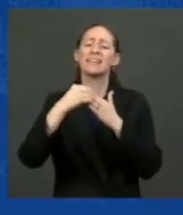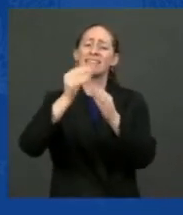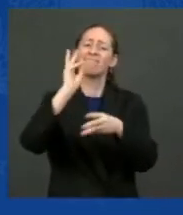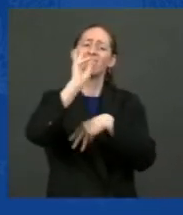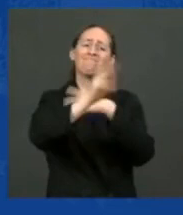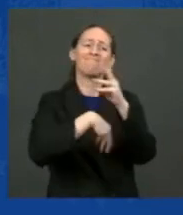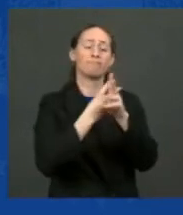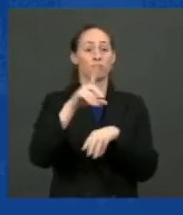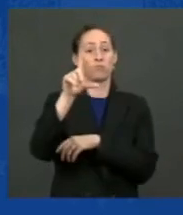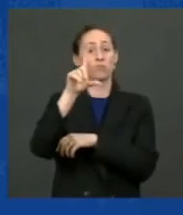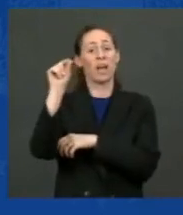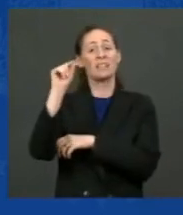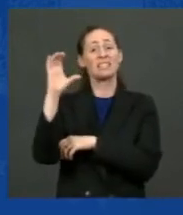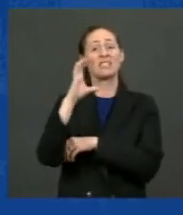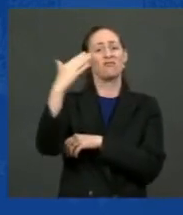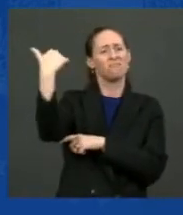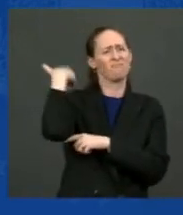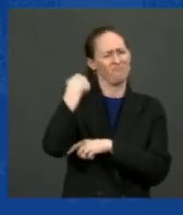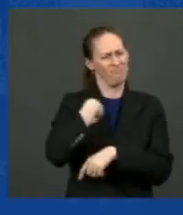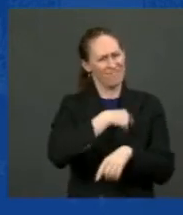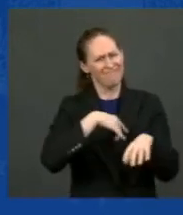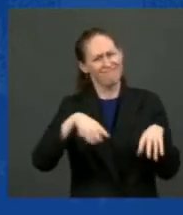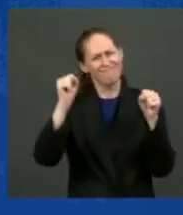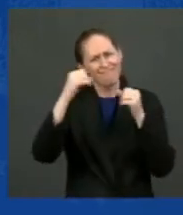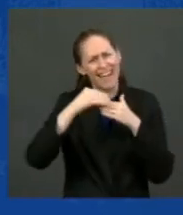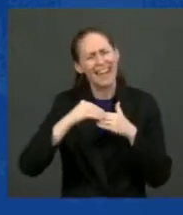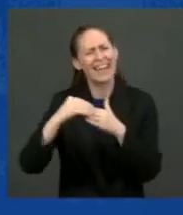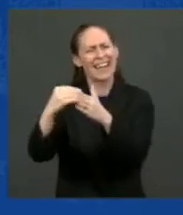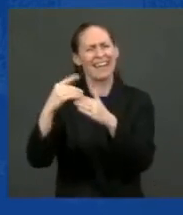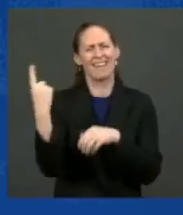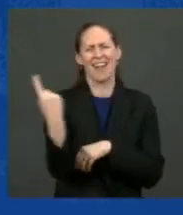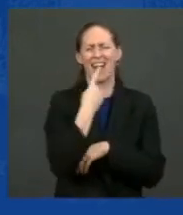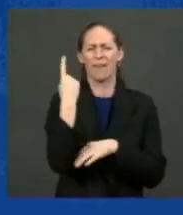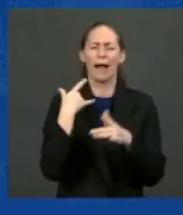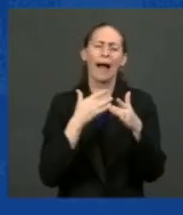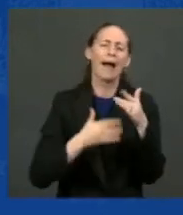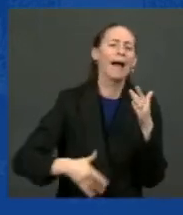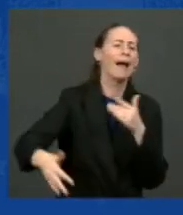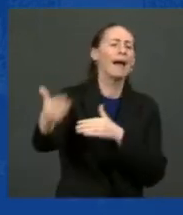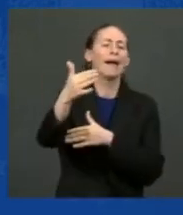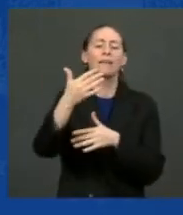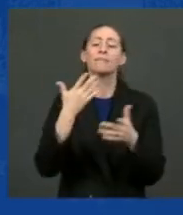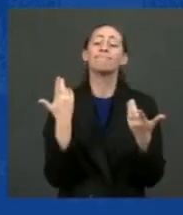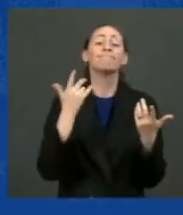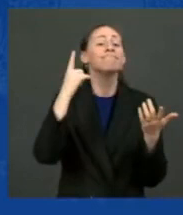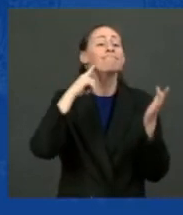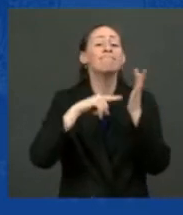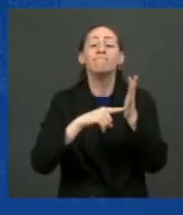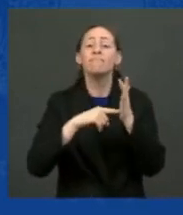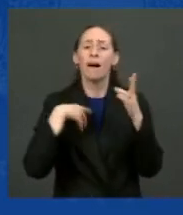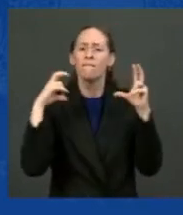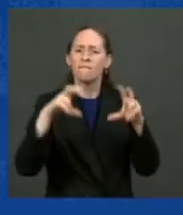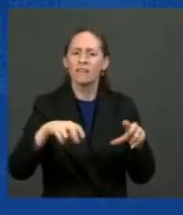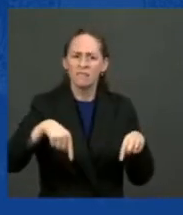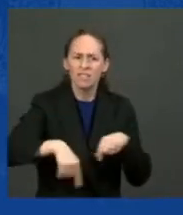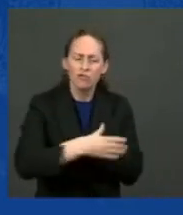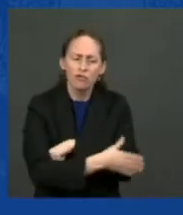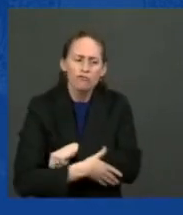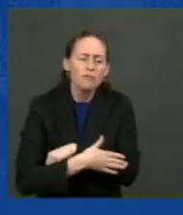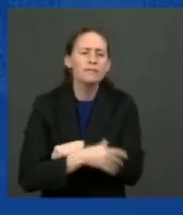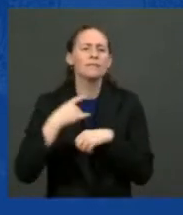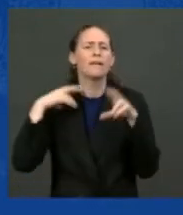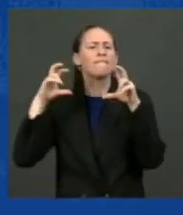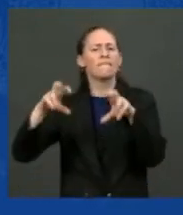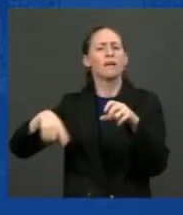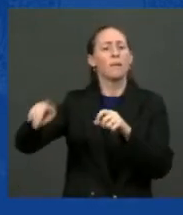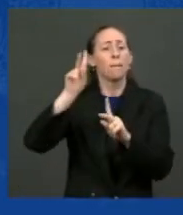we led the world by a significant margin in investments in ourselves, in our people, in our country. We